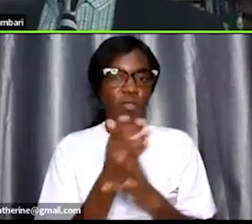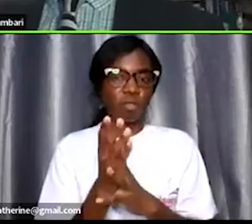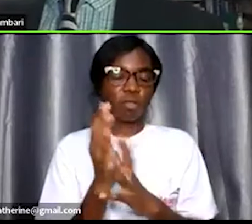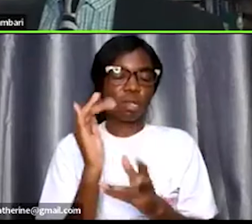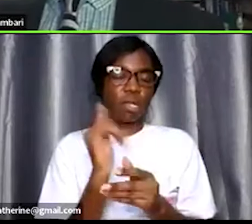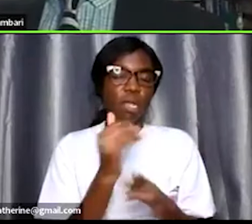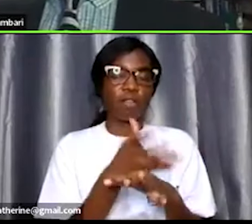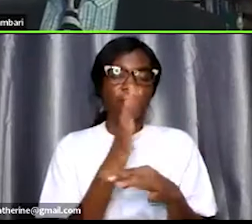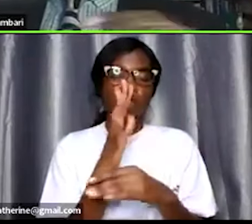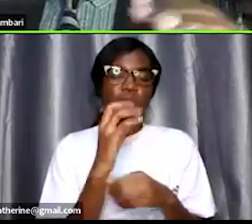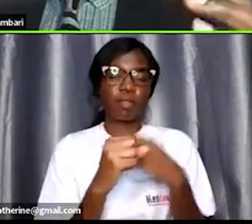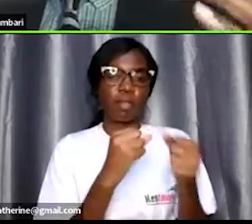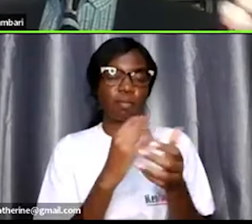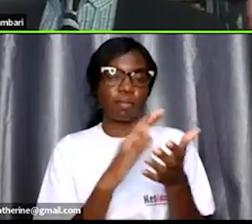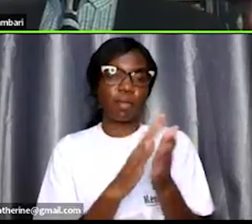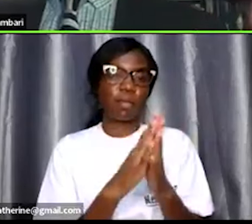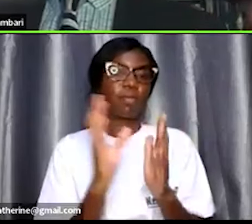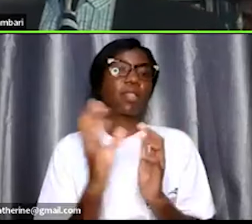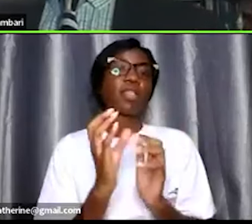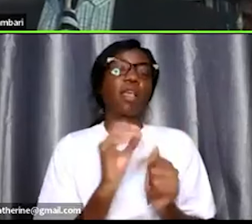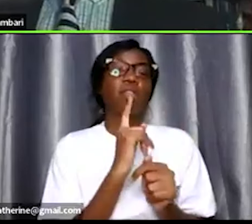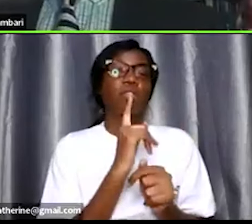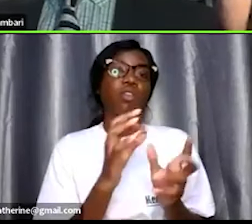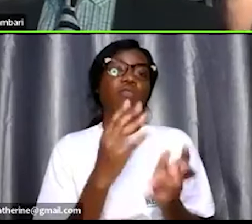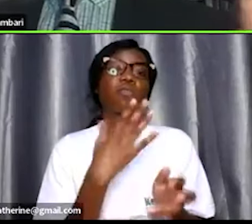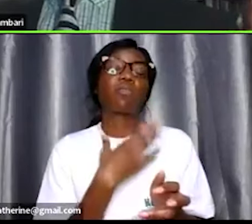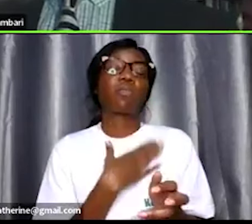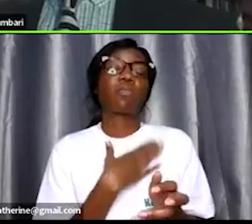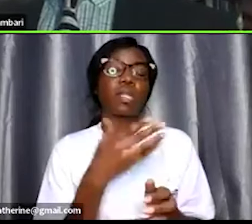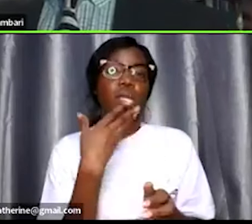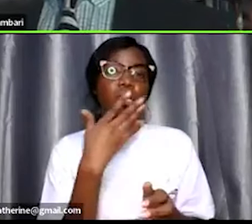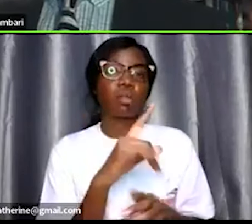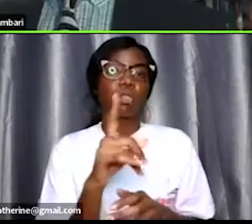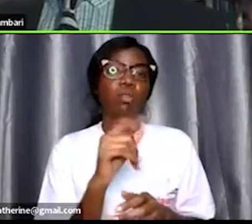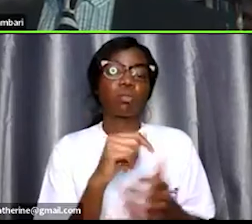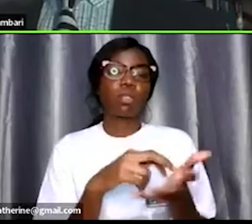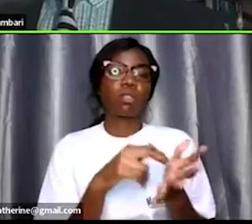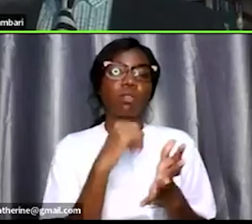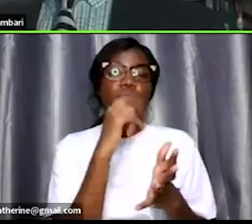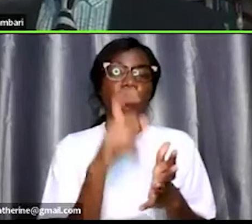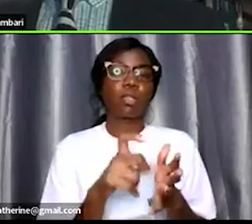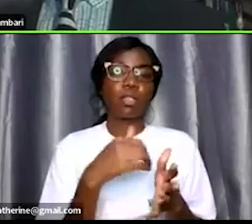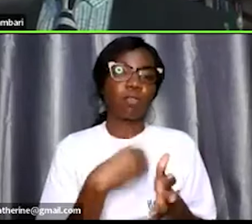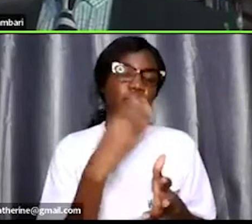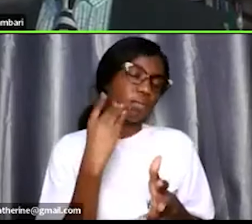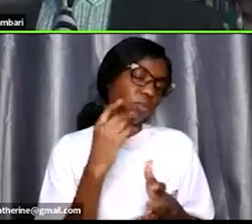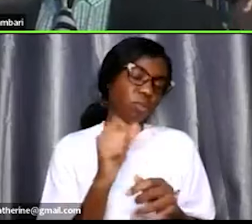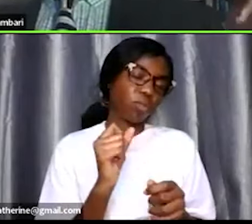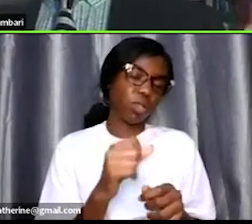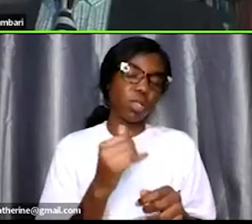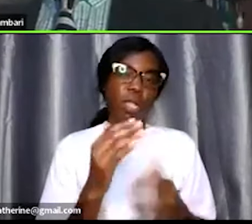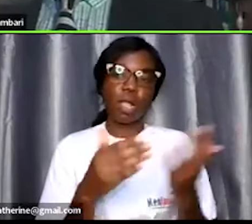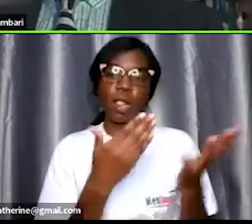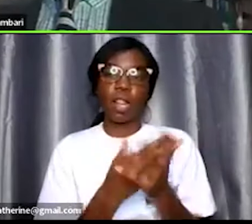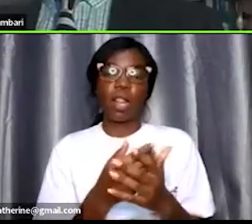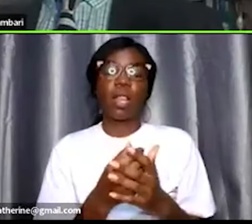become a citizen so to answer your your your question it's not a must that he must have experience he can apply for masters then